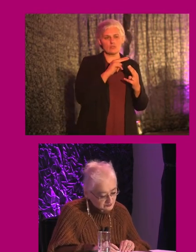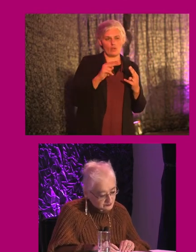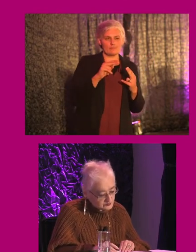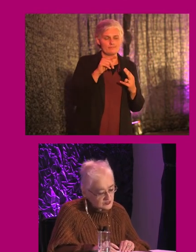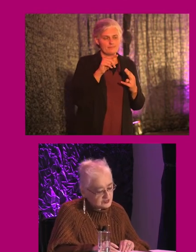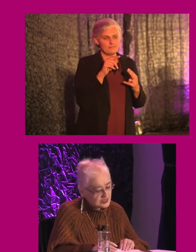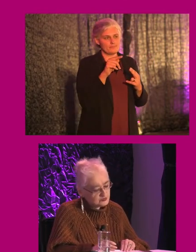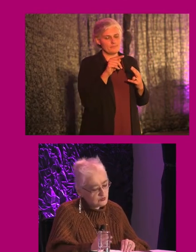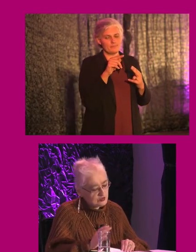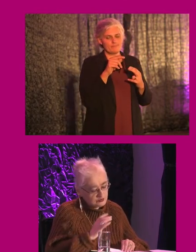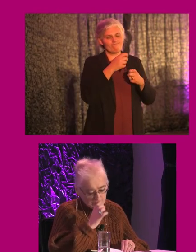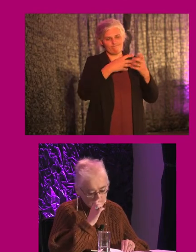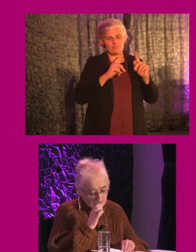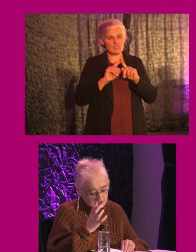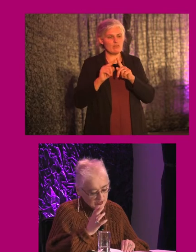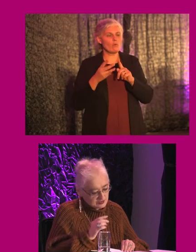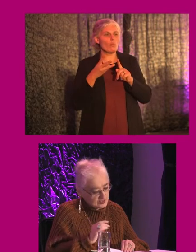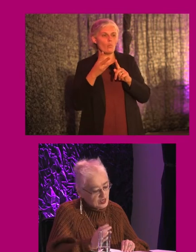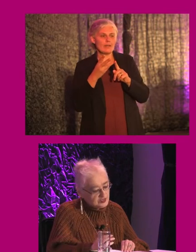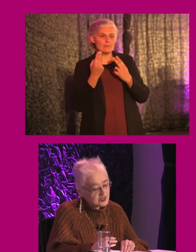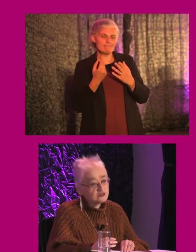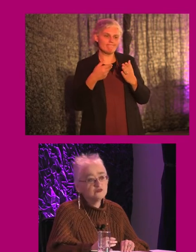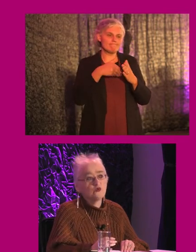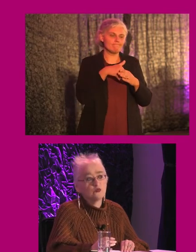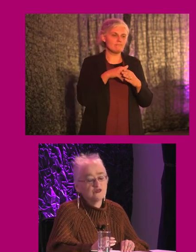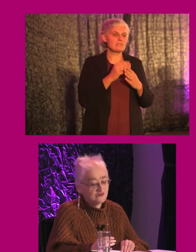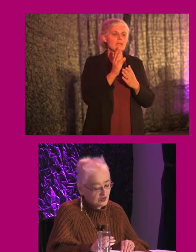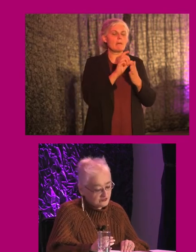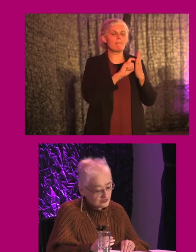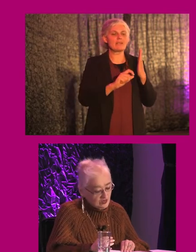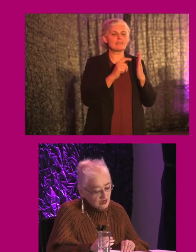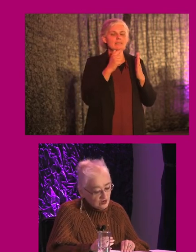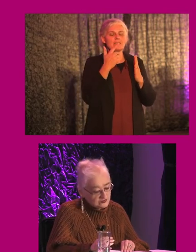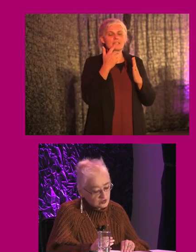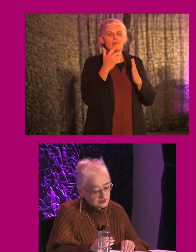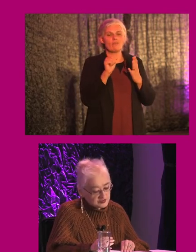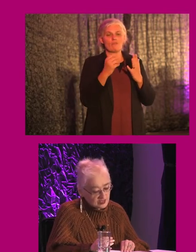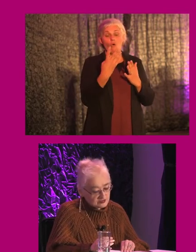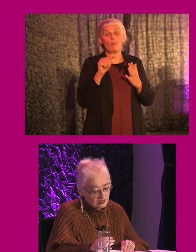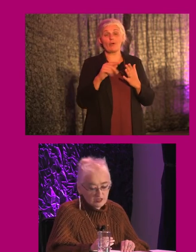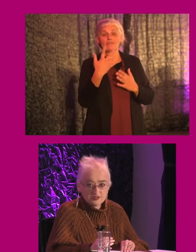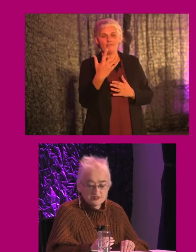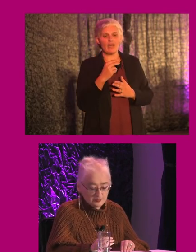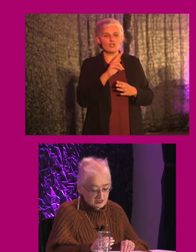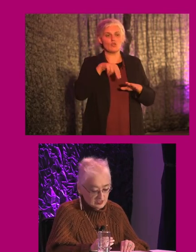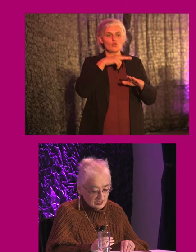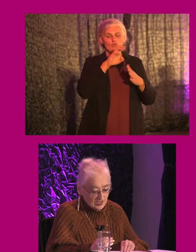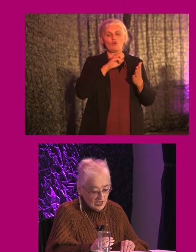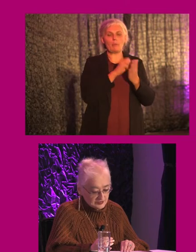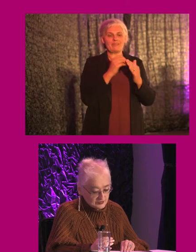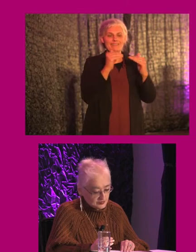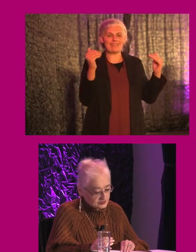list. Section one thing I would like to highlight is Section 4.5 of the European Standard on Accessibility